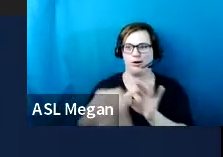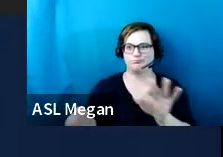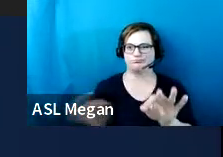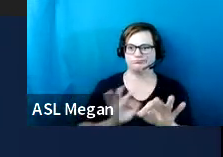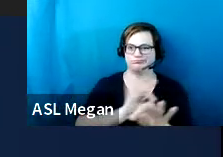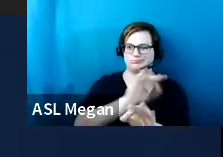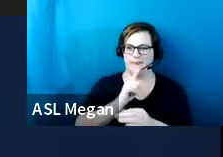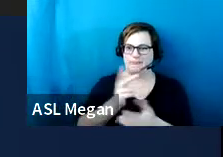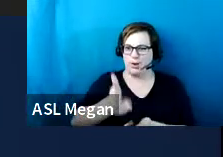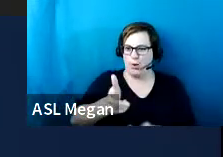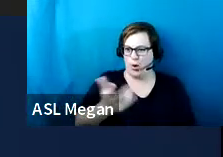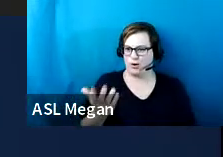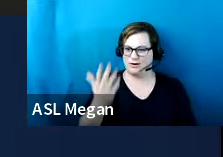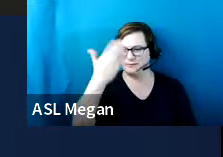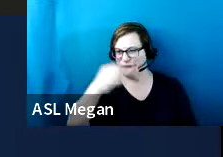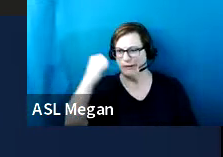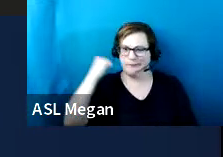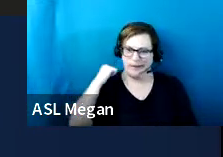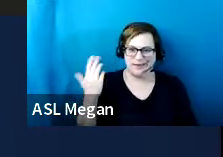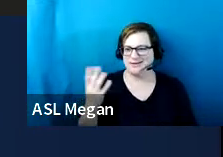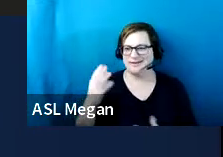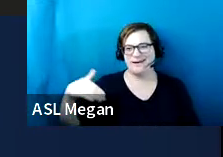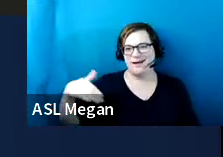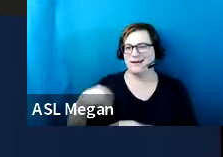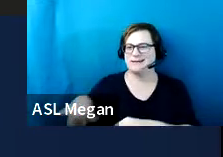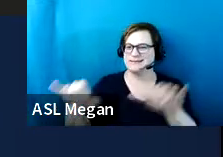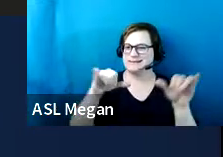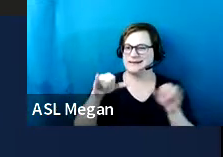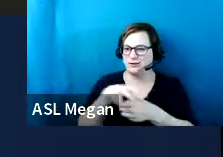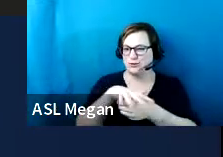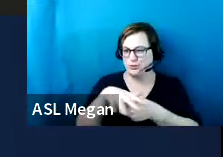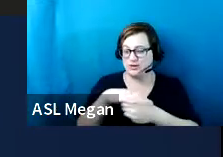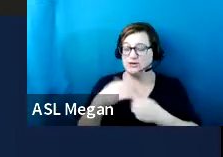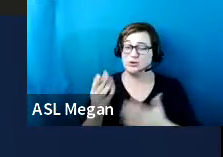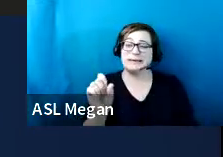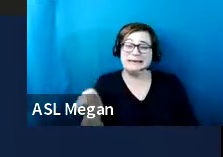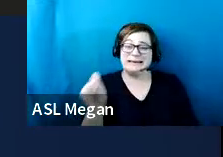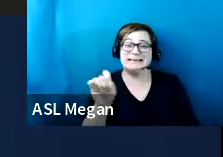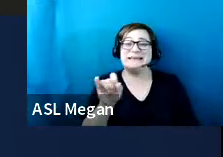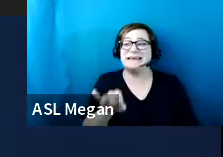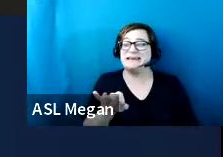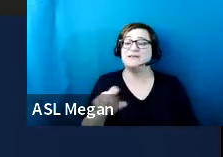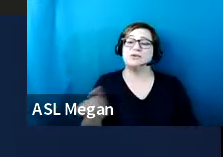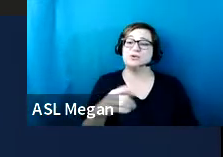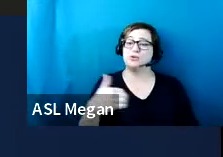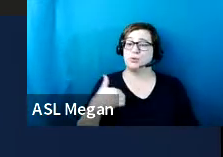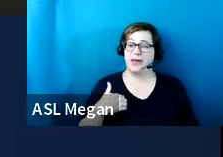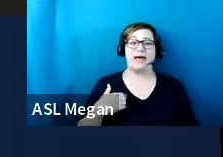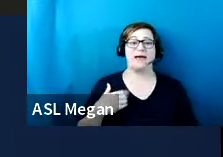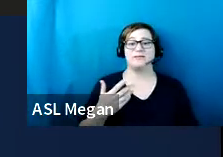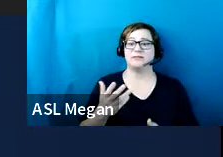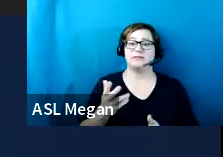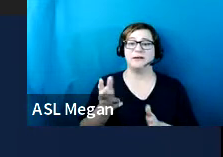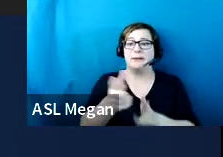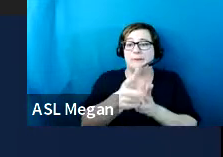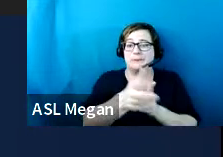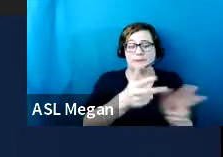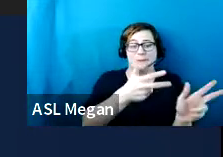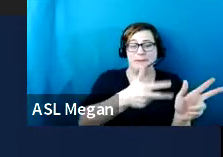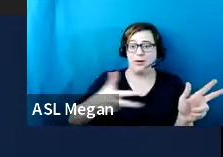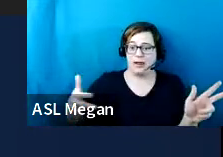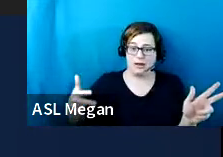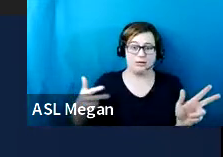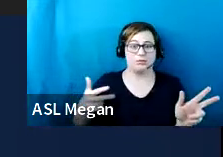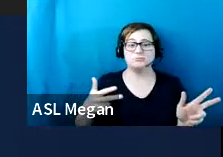Um, so we do say yes, you can for access. Like if you have a parallel parking situation and you've got a nice